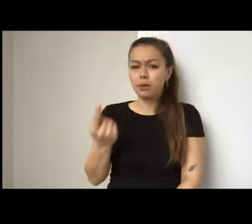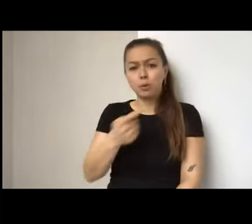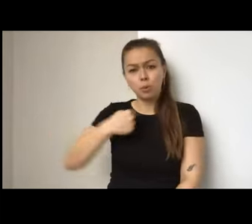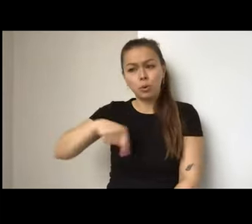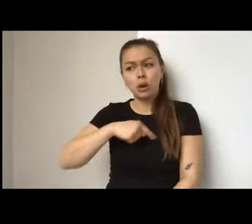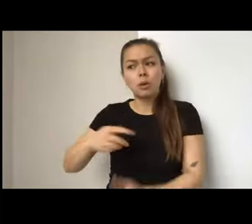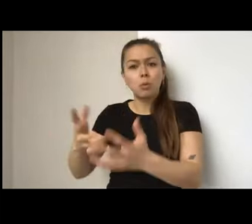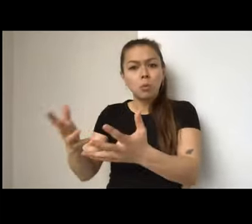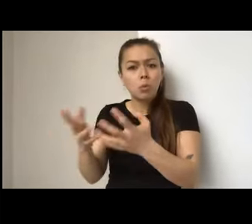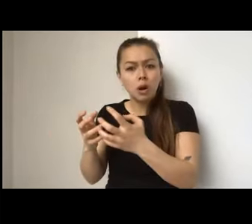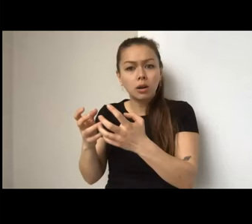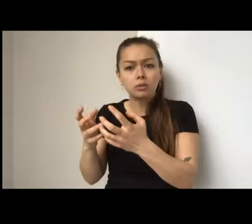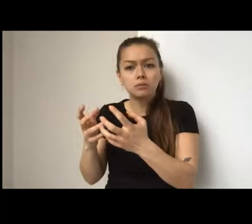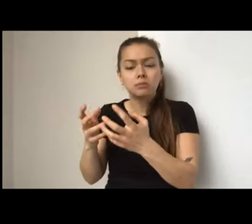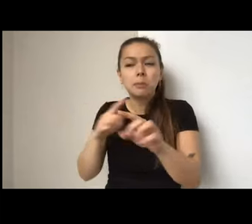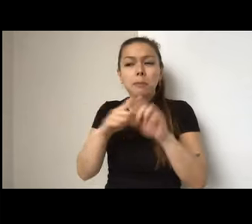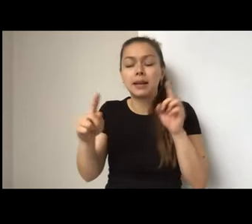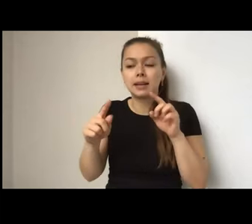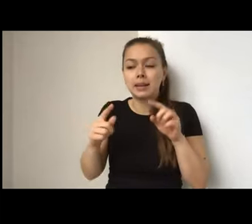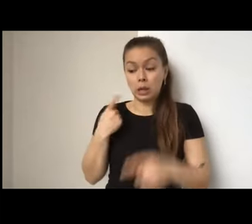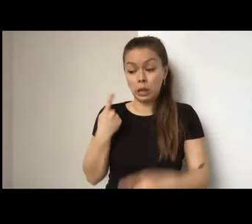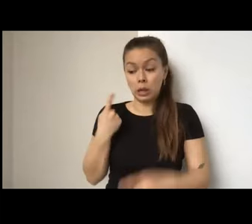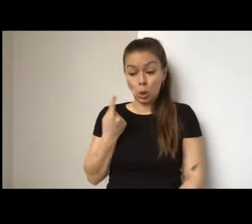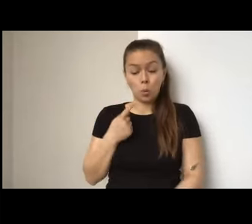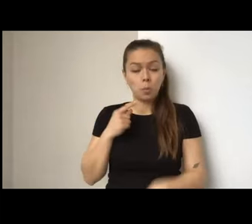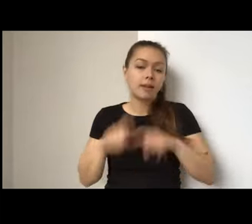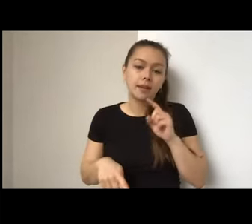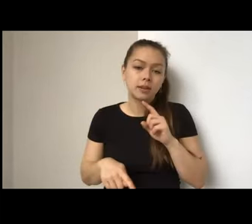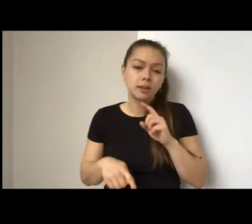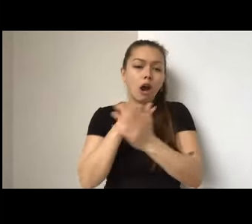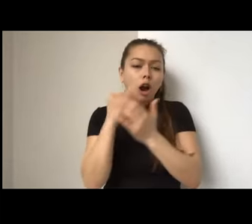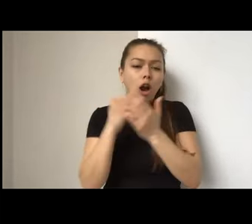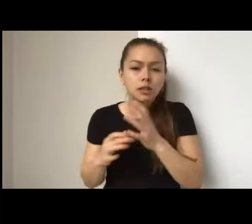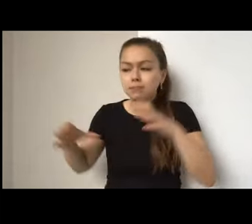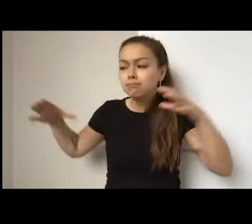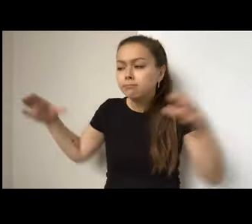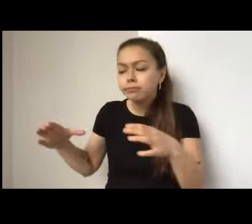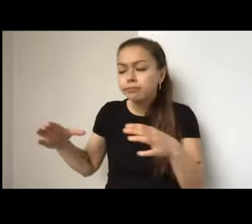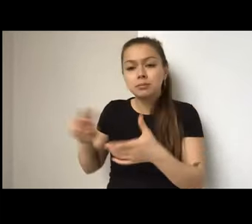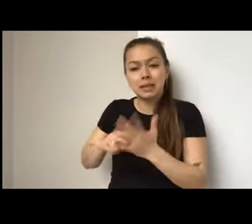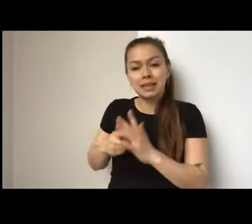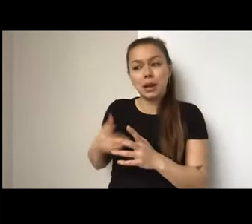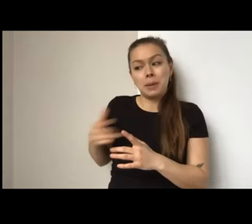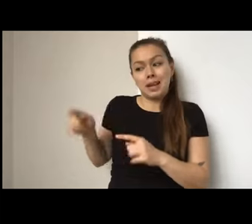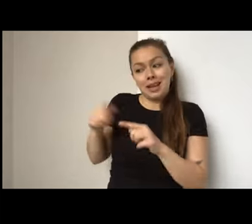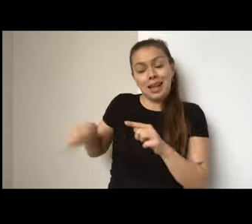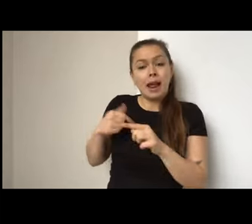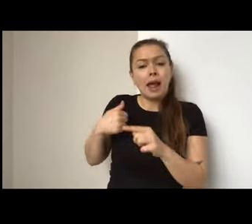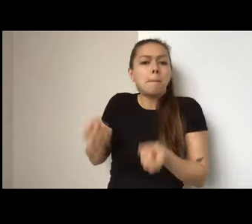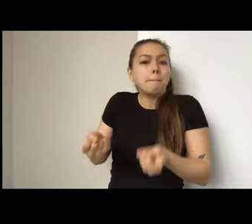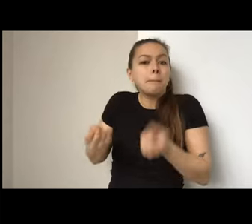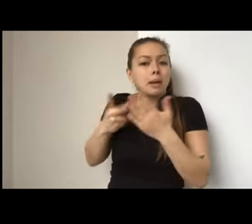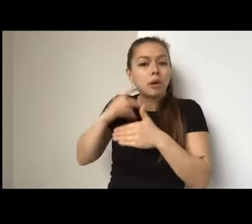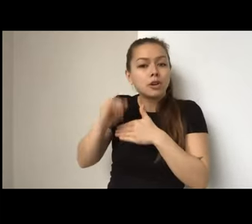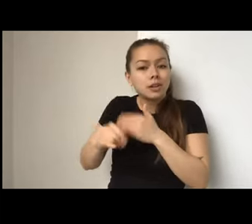couldn't do alone. Uh, we, you as an artist collective, we typically tackle multiple projects. So, uh, being able to put this forward as an idea, it really allowed